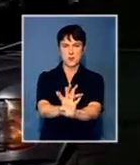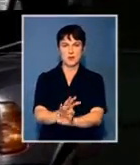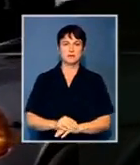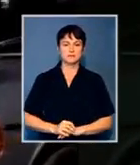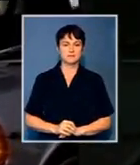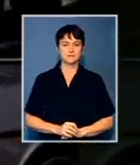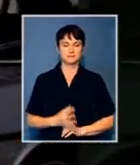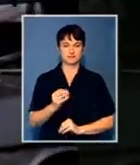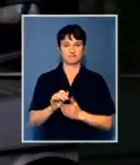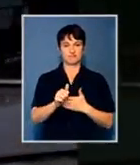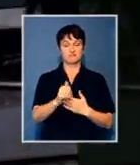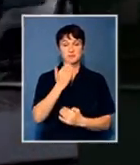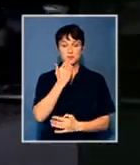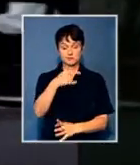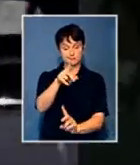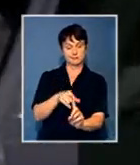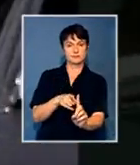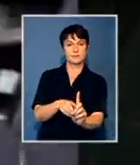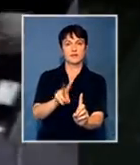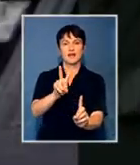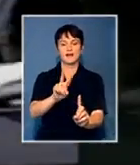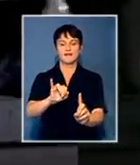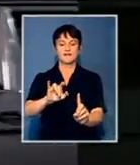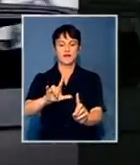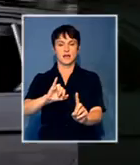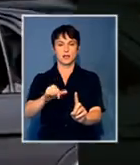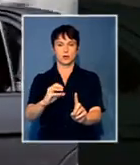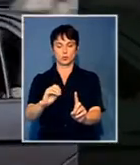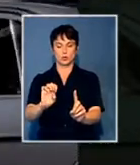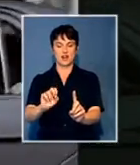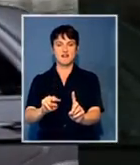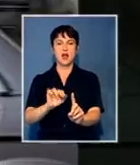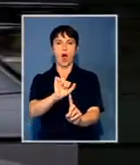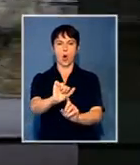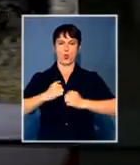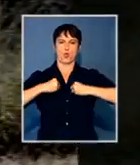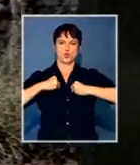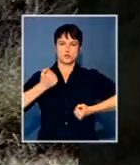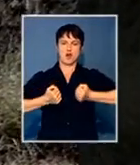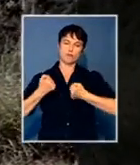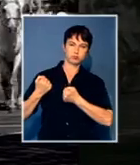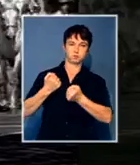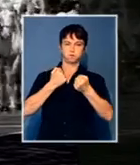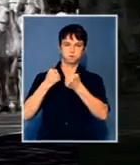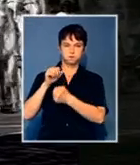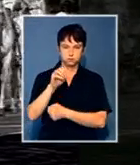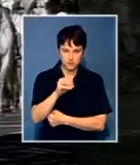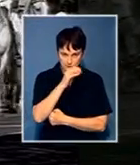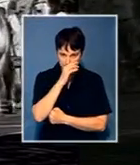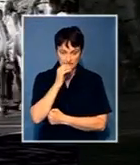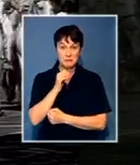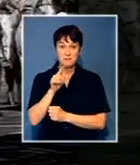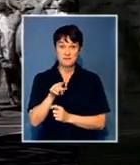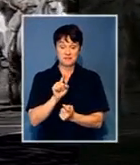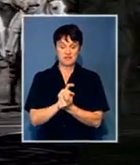They were led by Freedom Front leader Constant Felyun, driving his own car. After returning a salute with Dr.